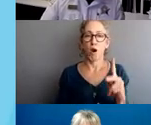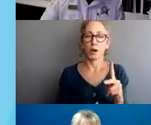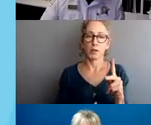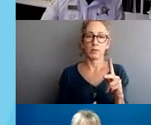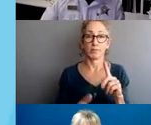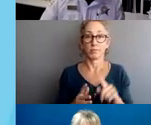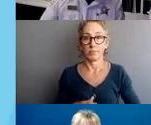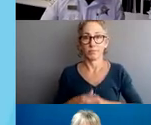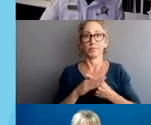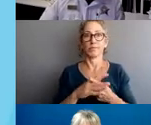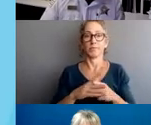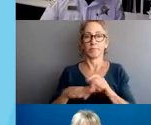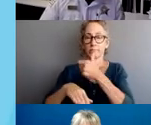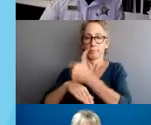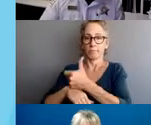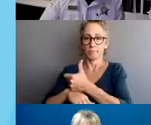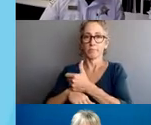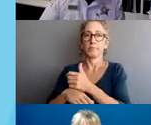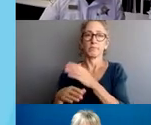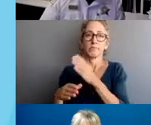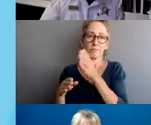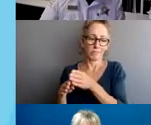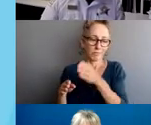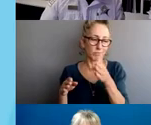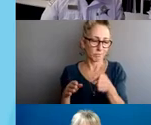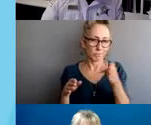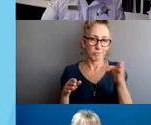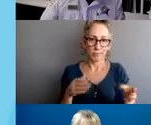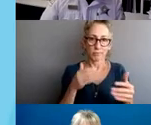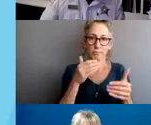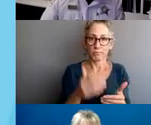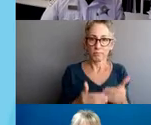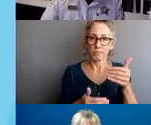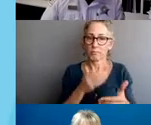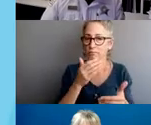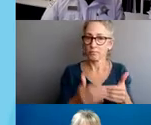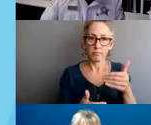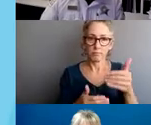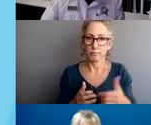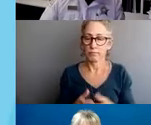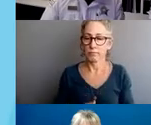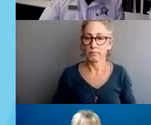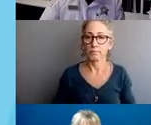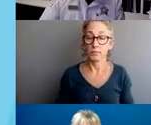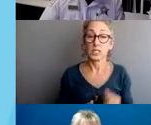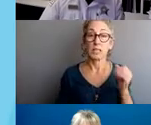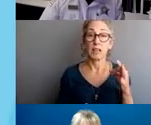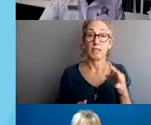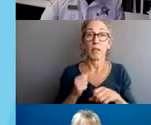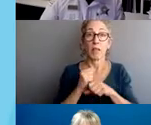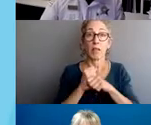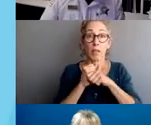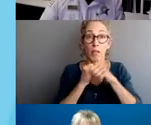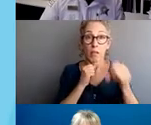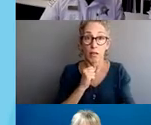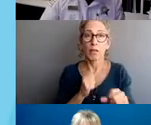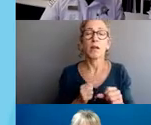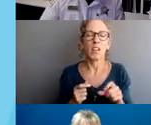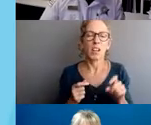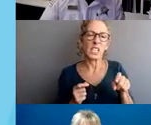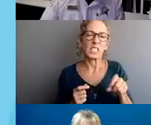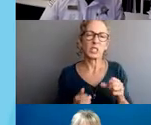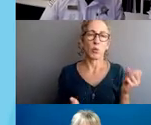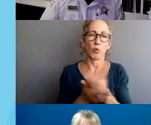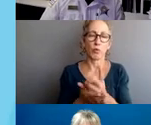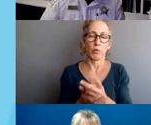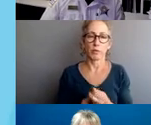before an investigator seeks approval for a time extension. An accountability